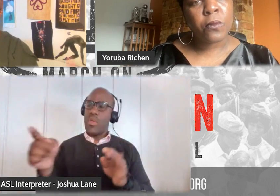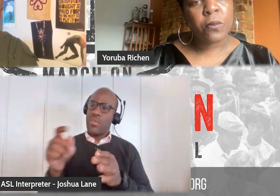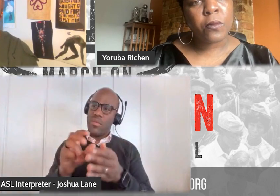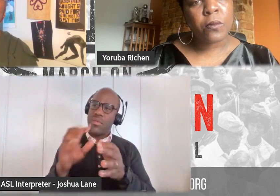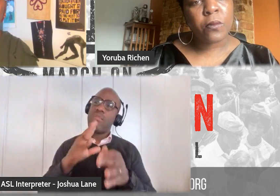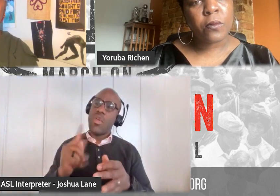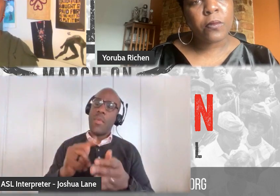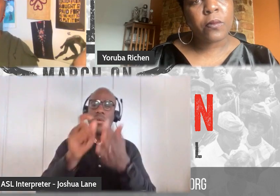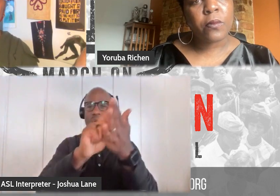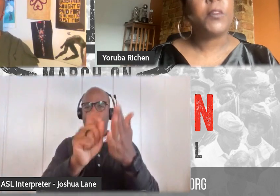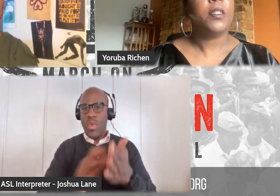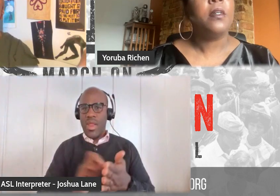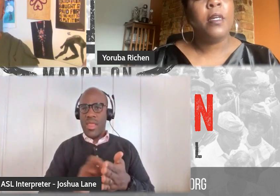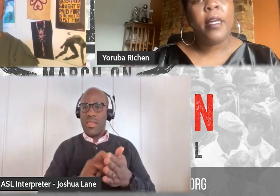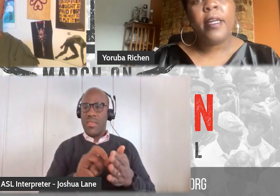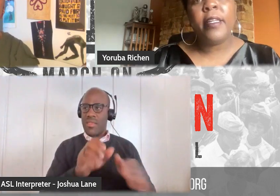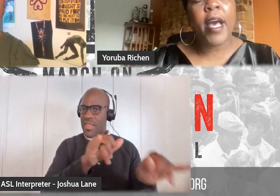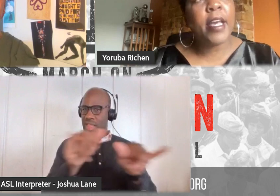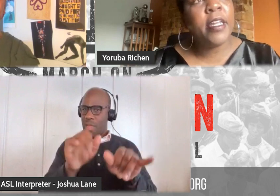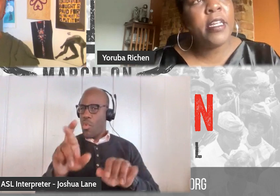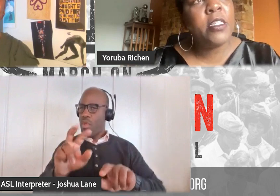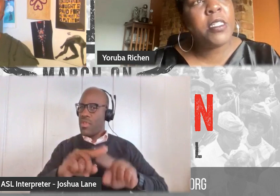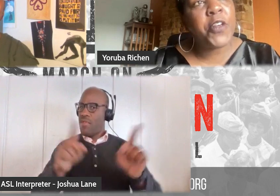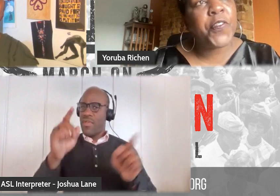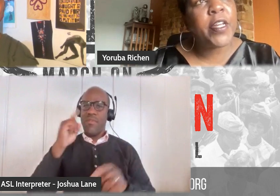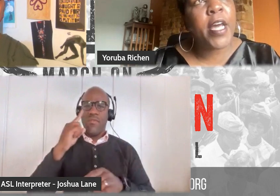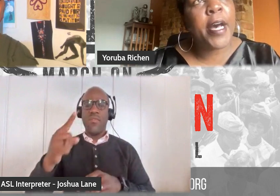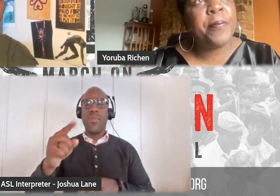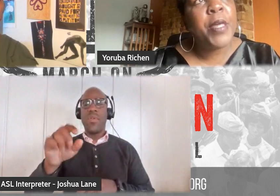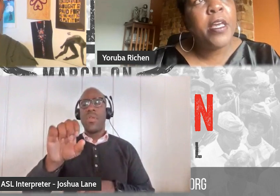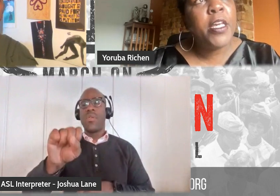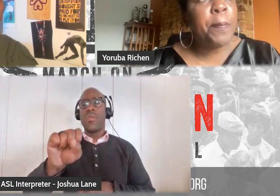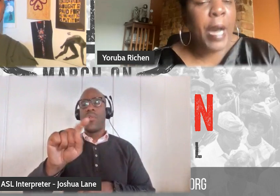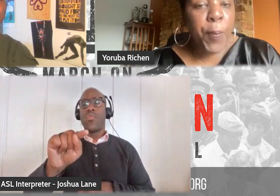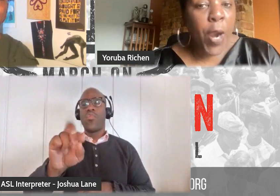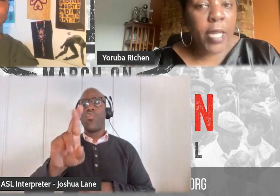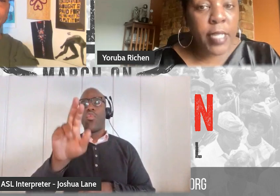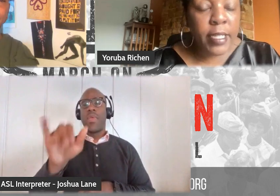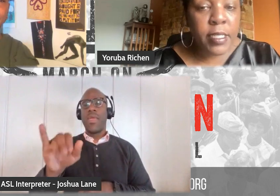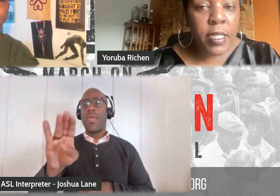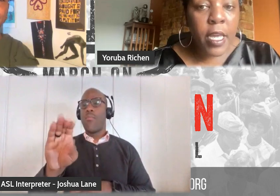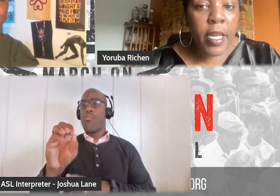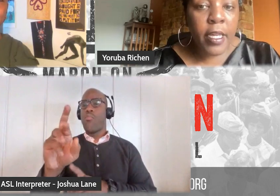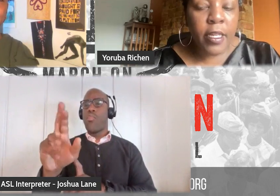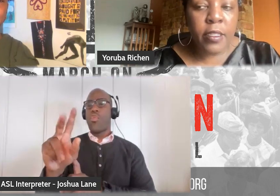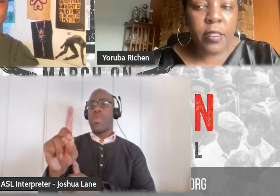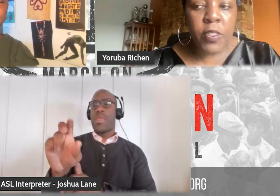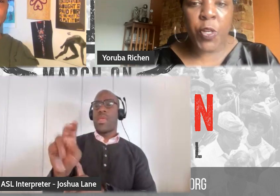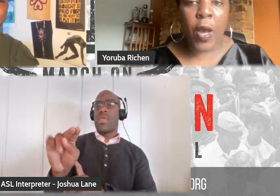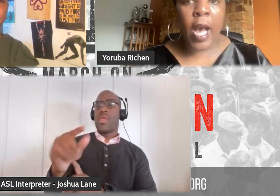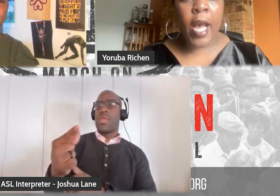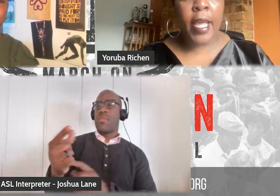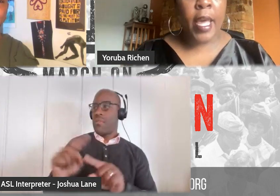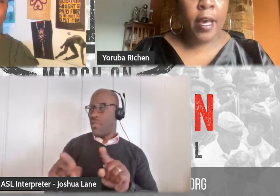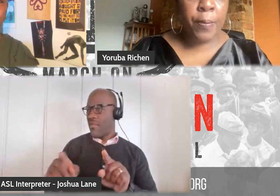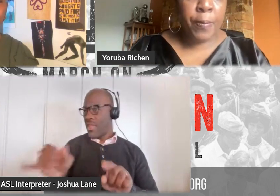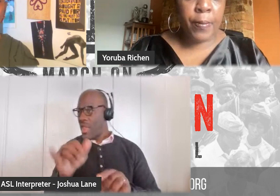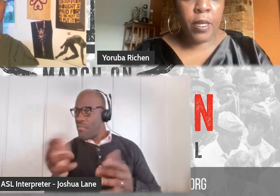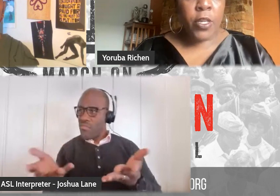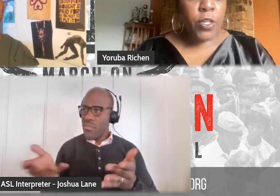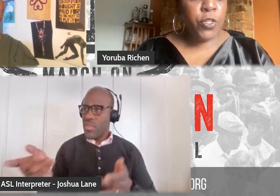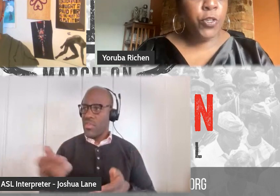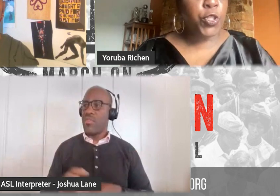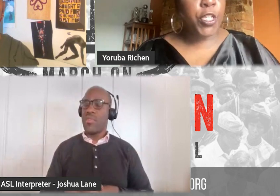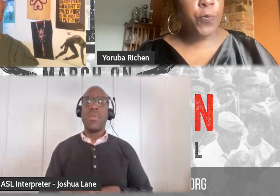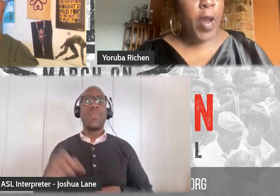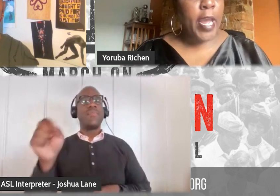from storyboarding in narrative films? Yeah, it is different. Um, my process is, you know, I am